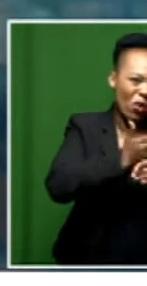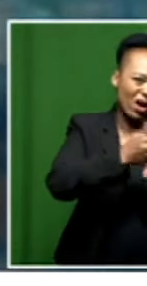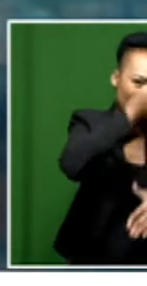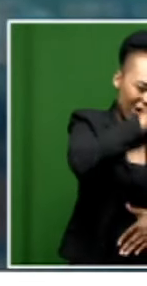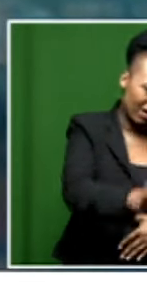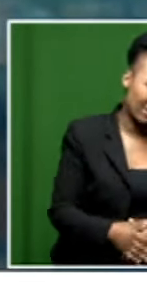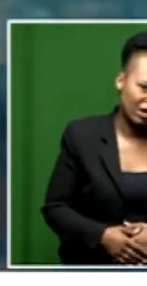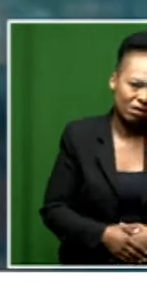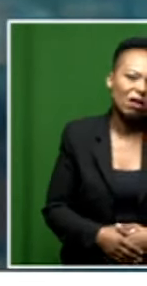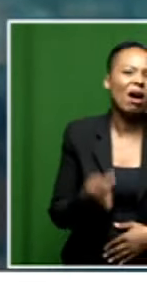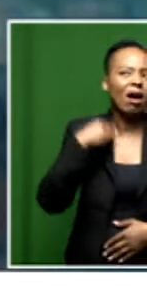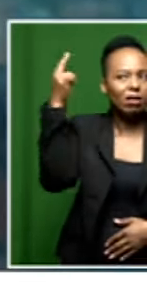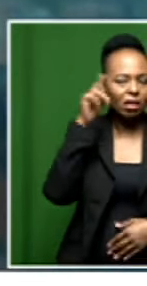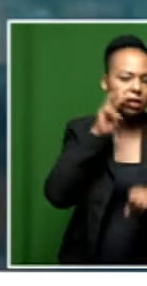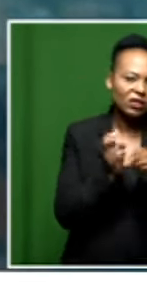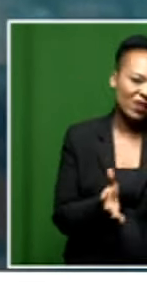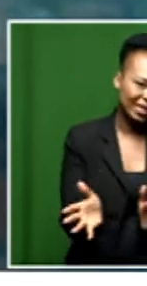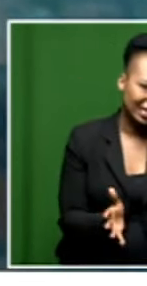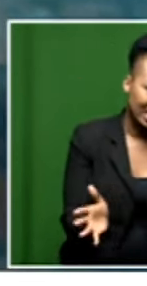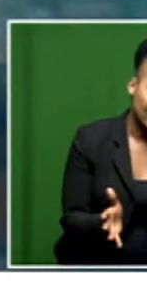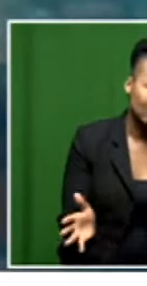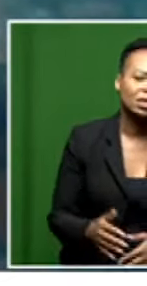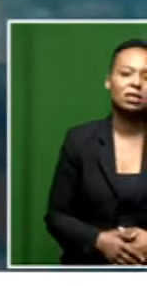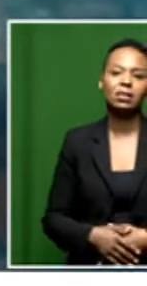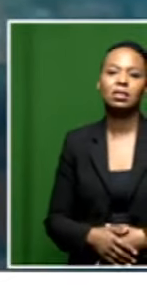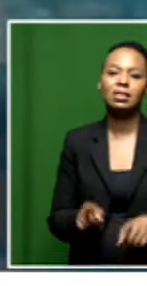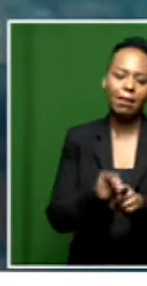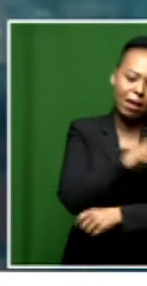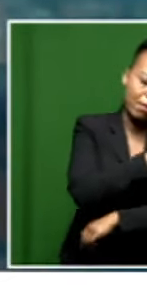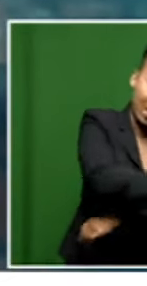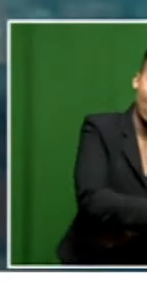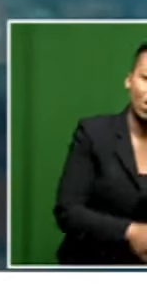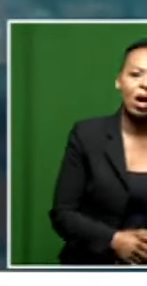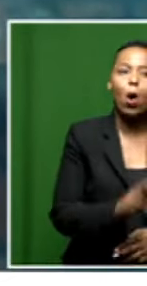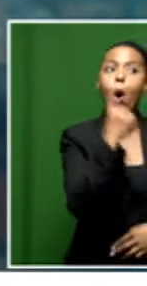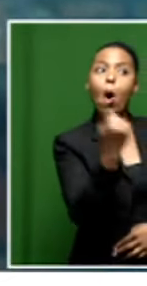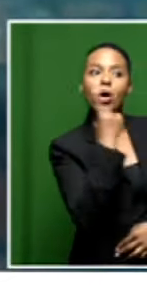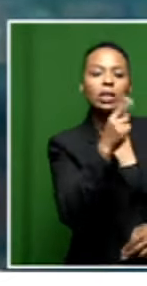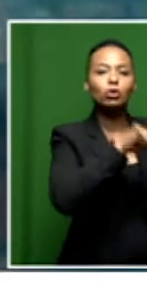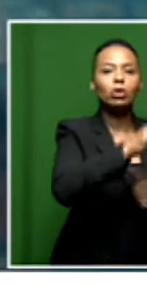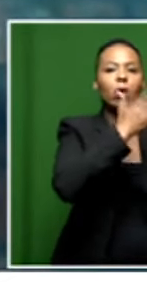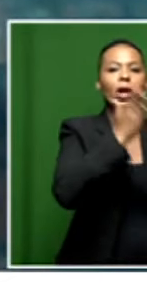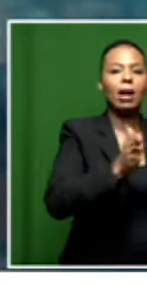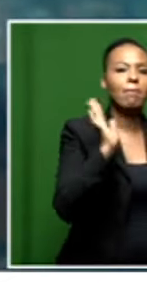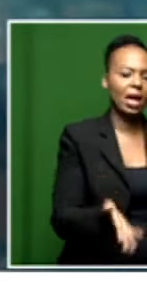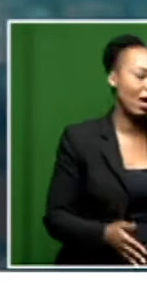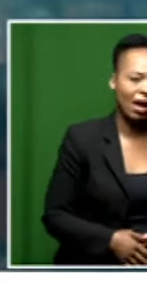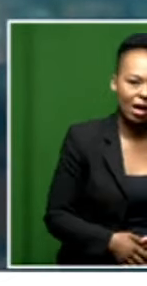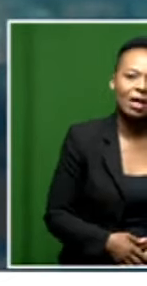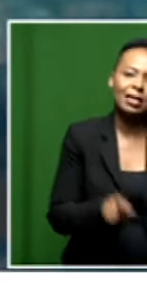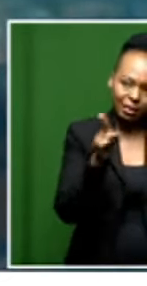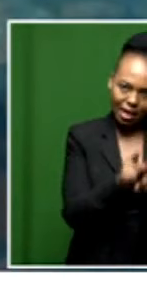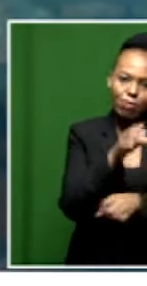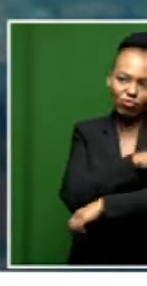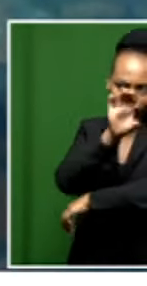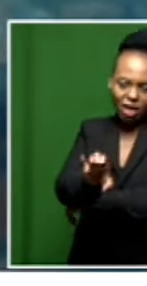We need to facilitate or empower not just social workers, but the communities, because the communities can help. Let me just give you an example.